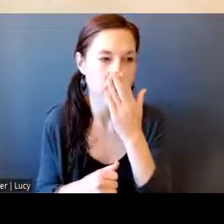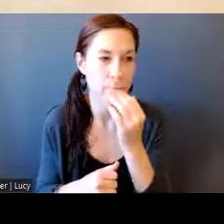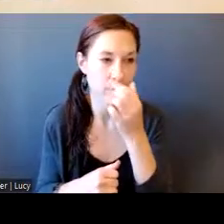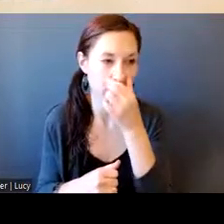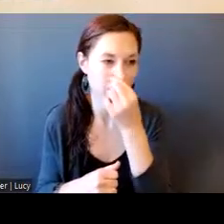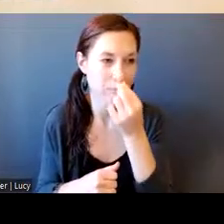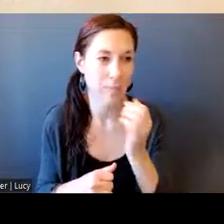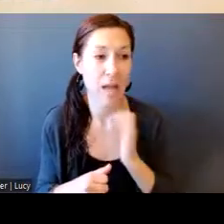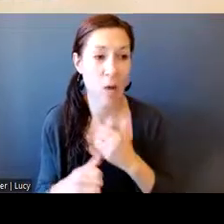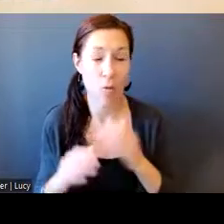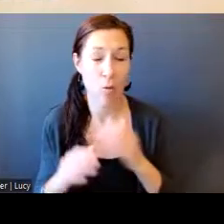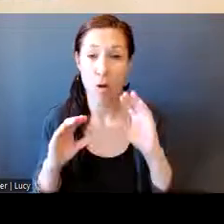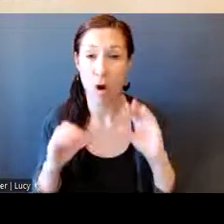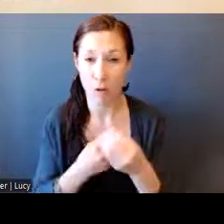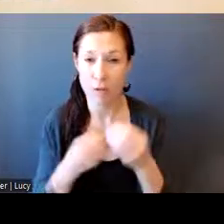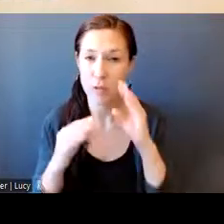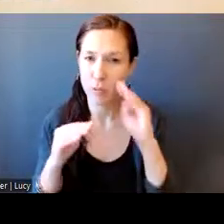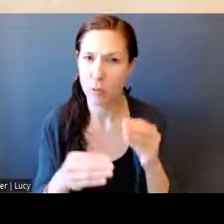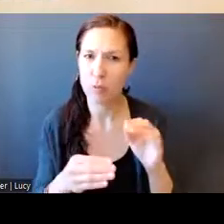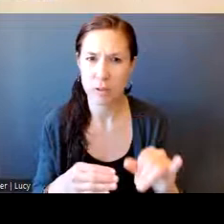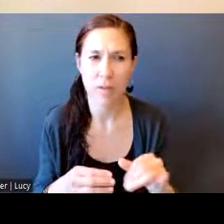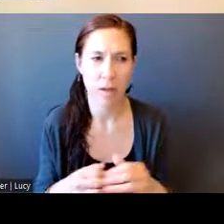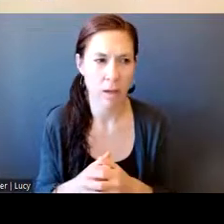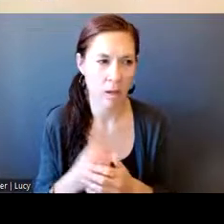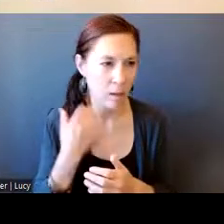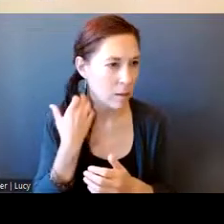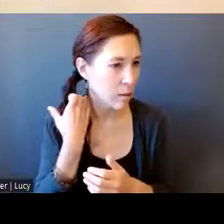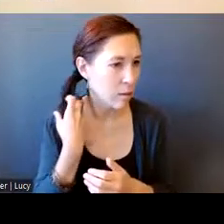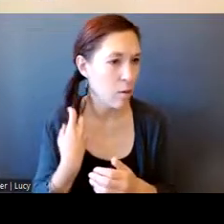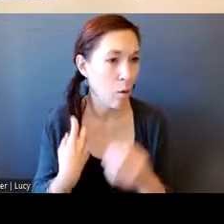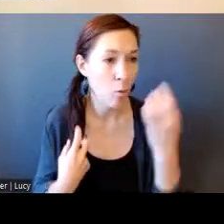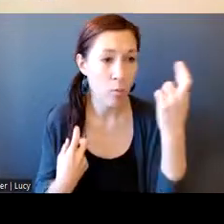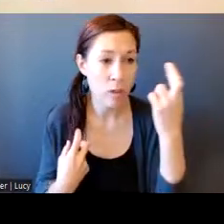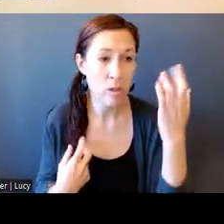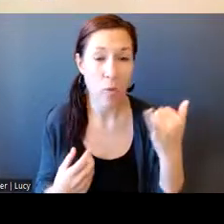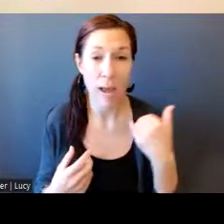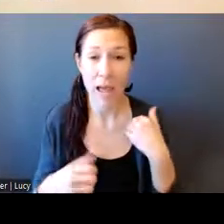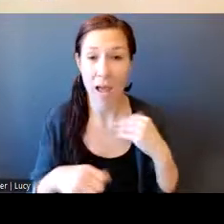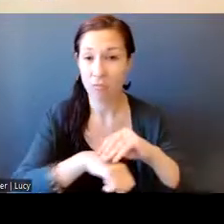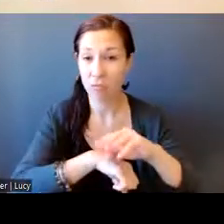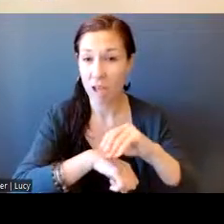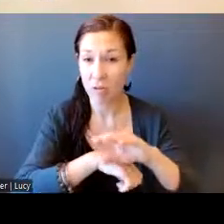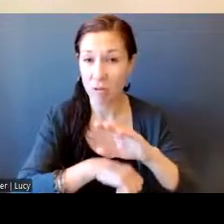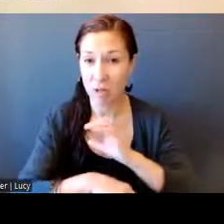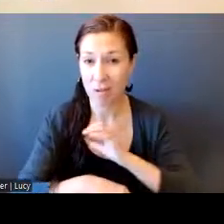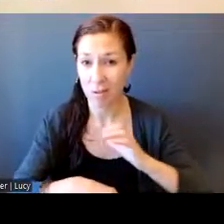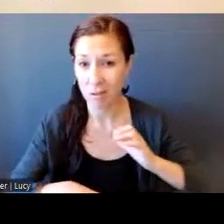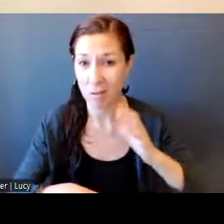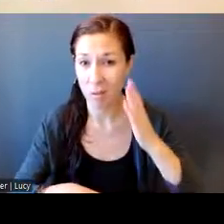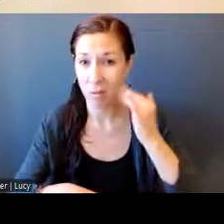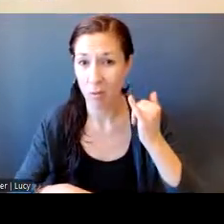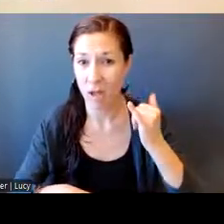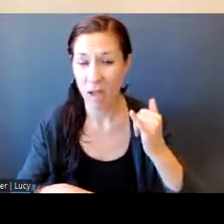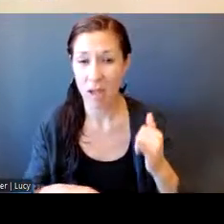on that. It's the reason why we are developing the youth advisory council. It is the reason why we are, um, focusing in the summertime on these, um,